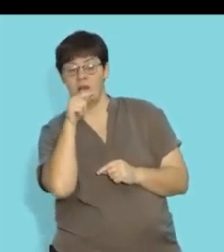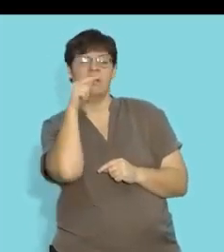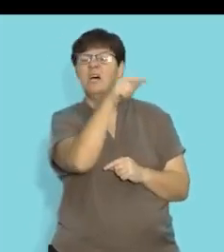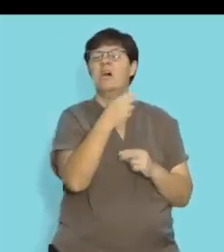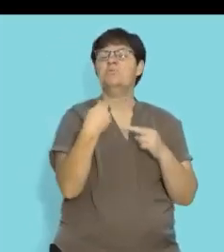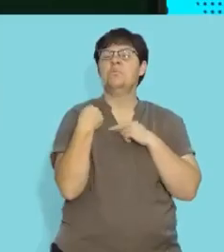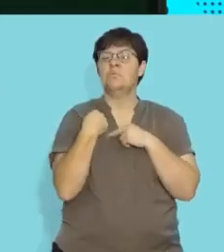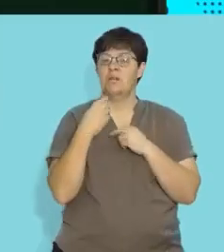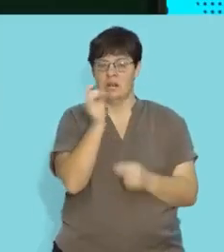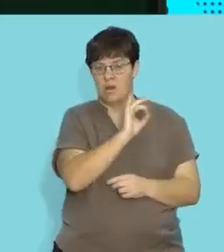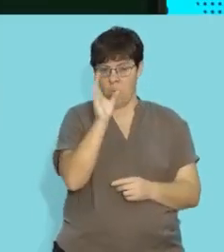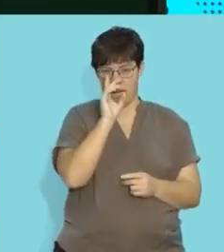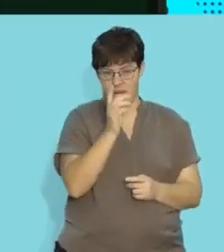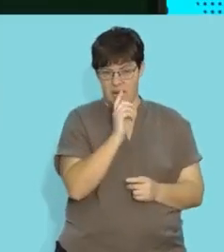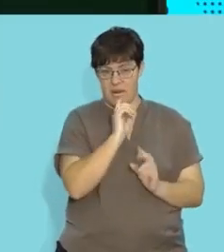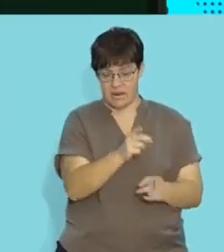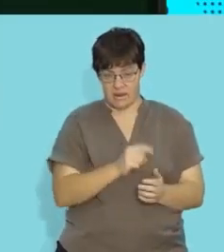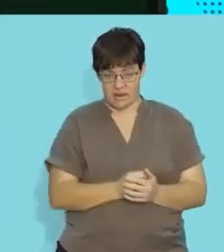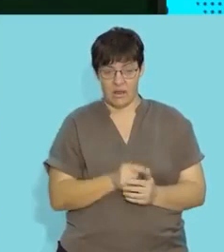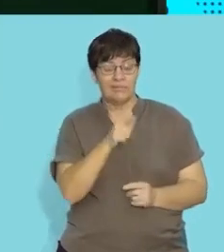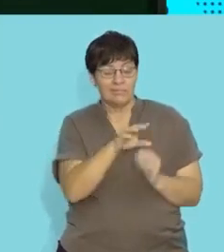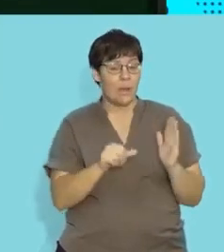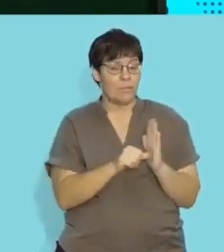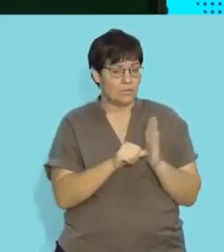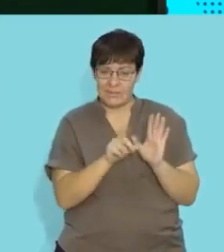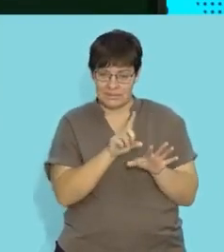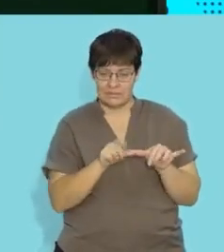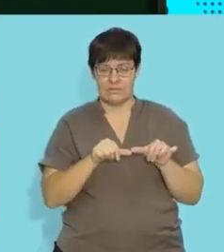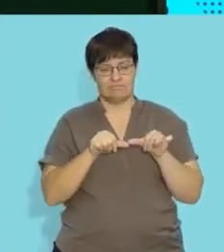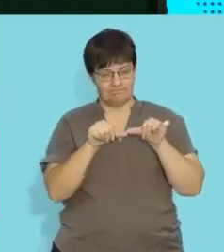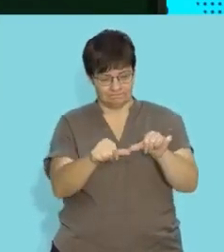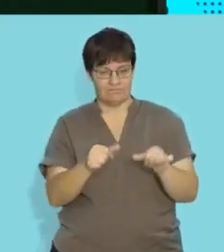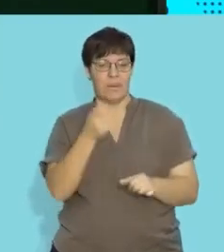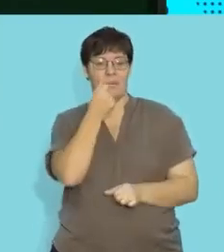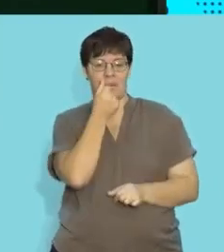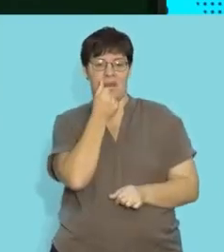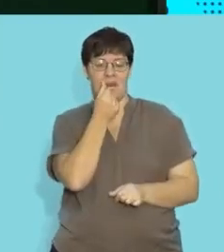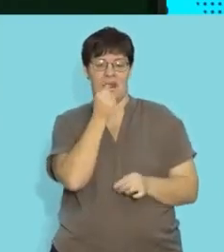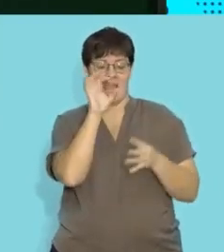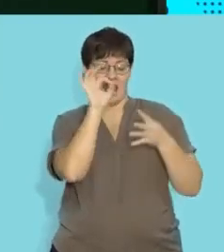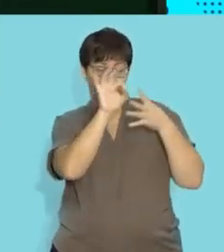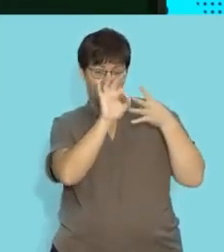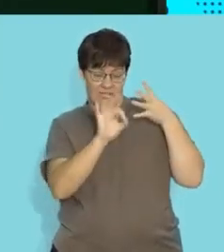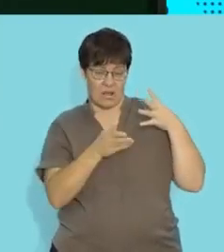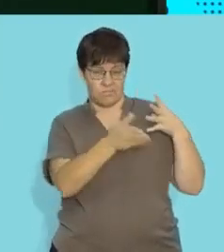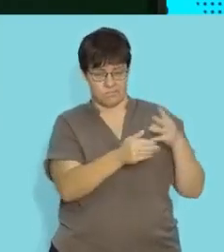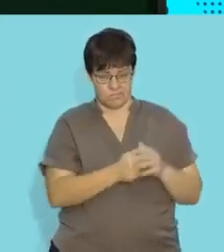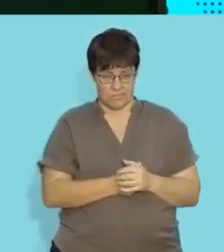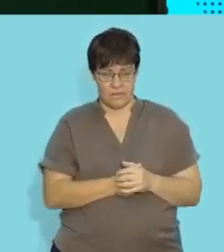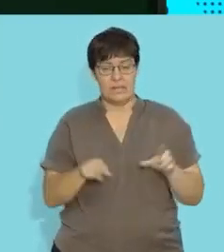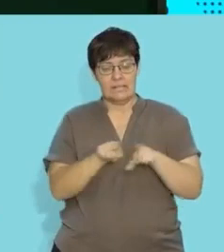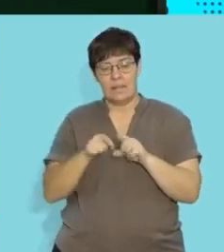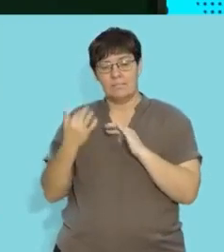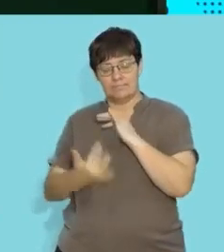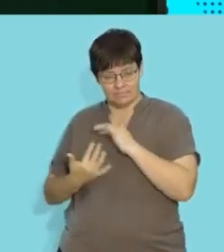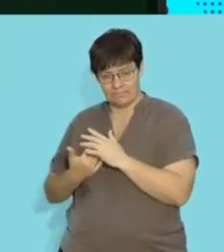of testosterone we know that testosterone is important in maintaining male characteristics it also stimulates the development